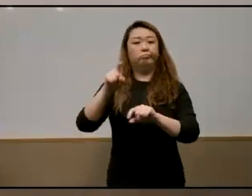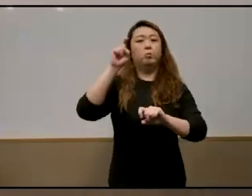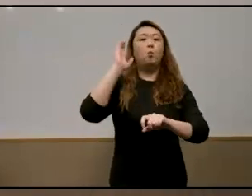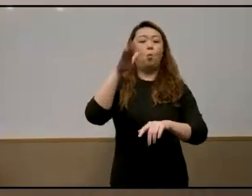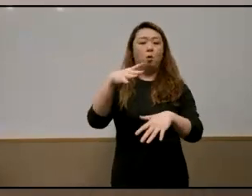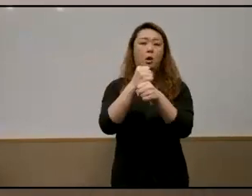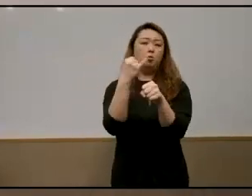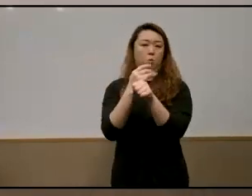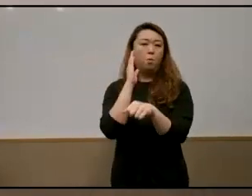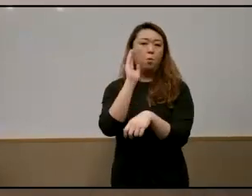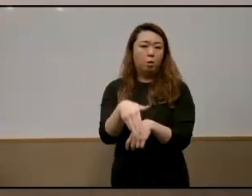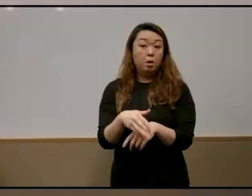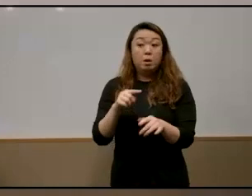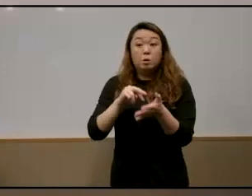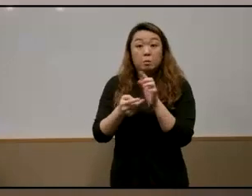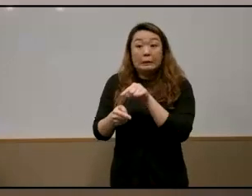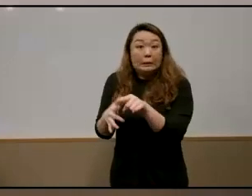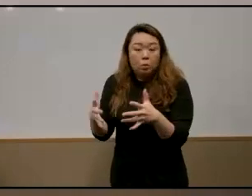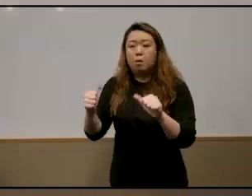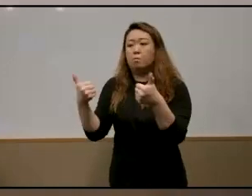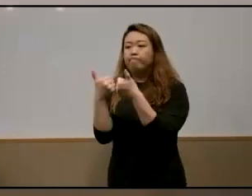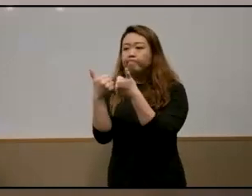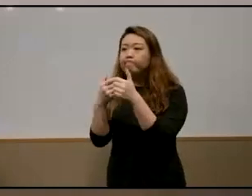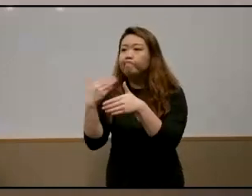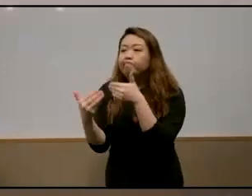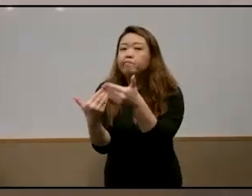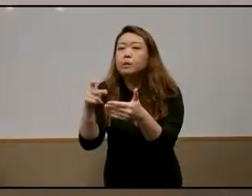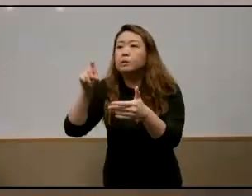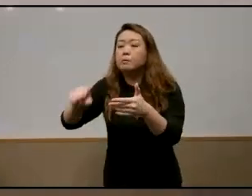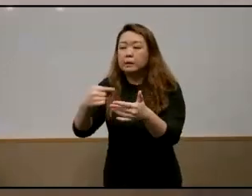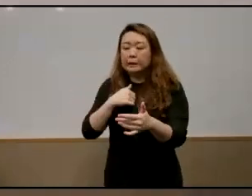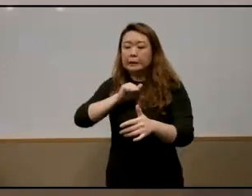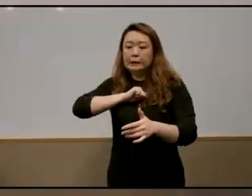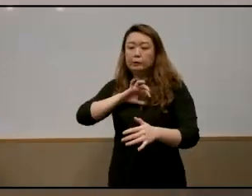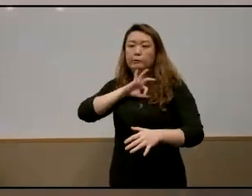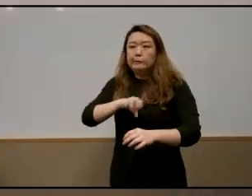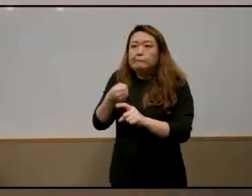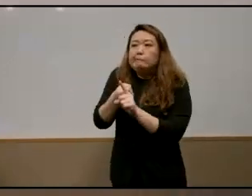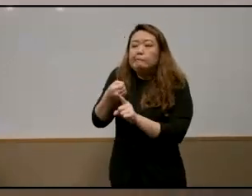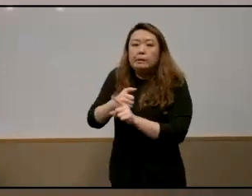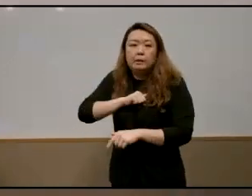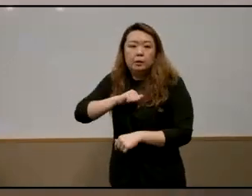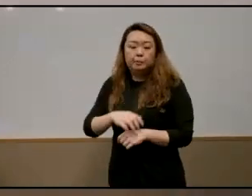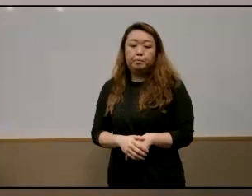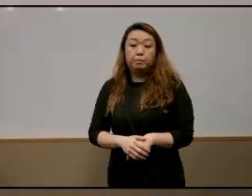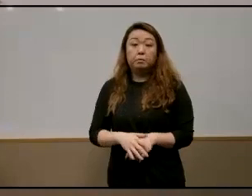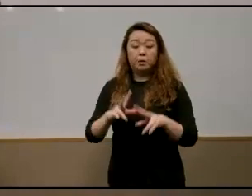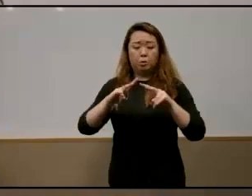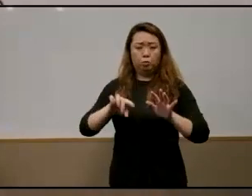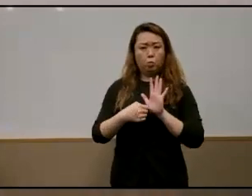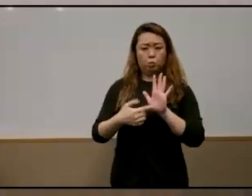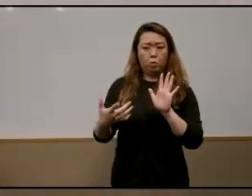emphasize efficiency competition self-reliance and some scholars suggest that the clearest evidence of these self